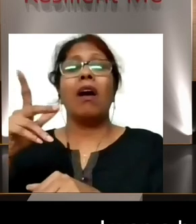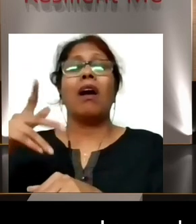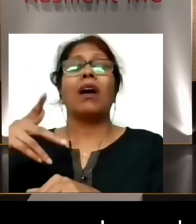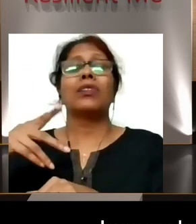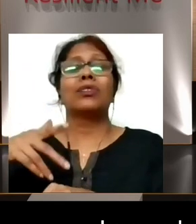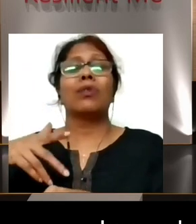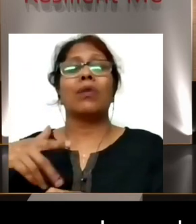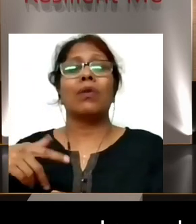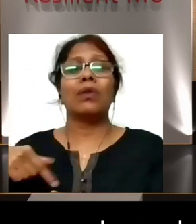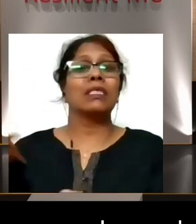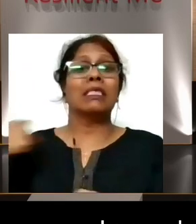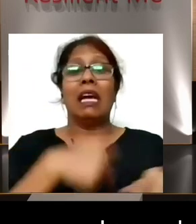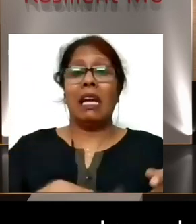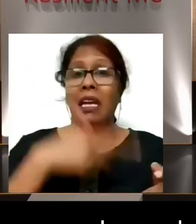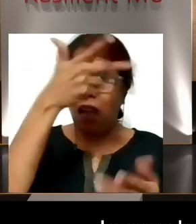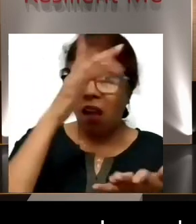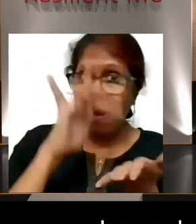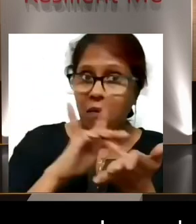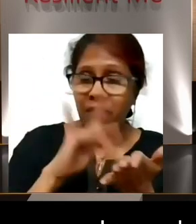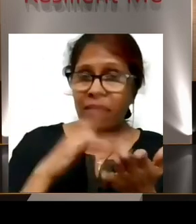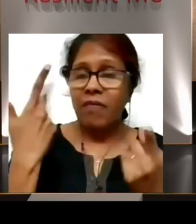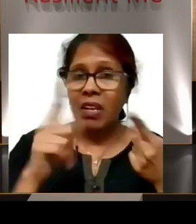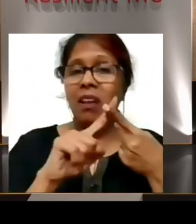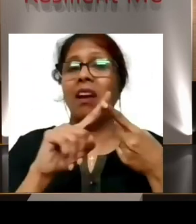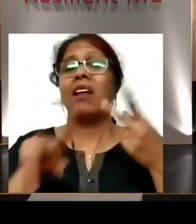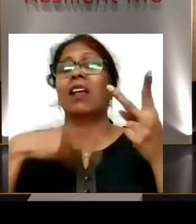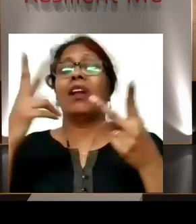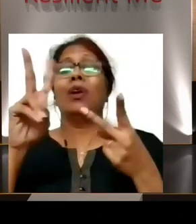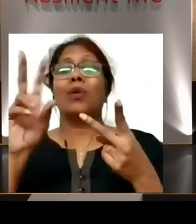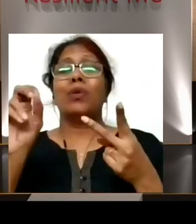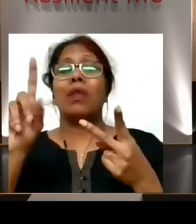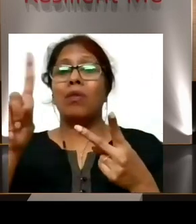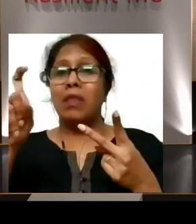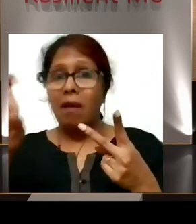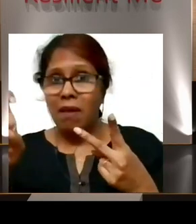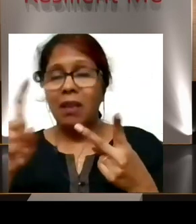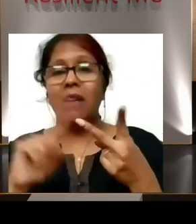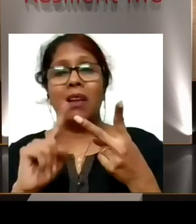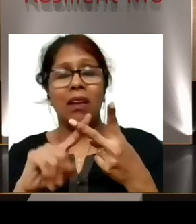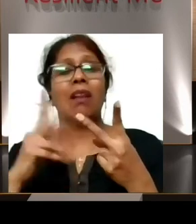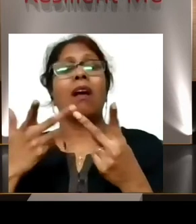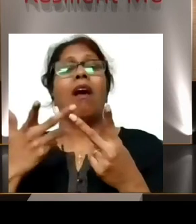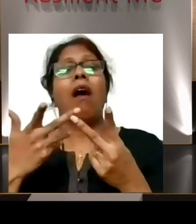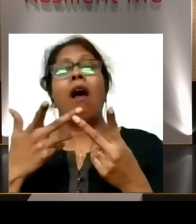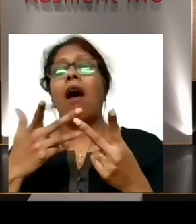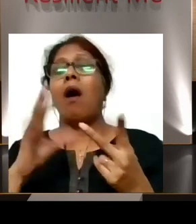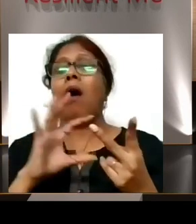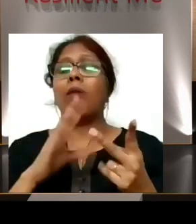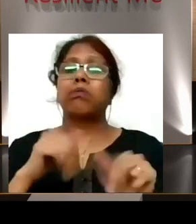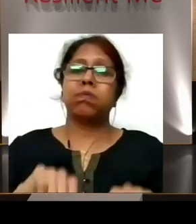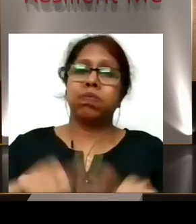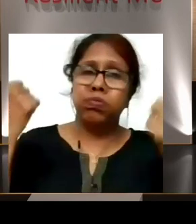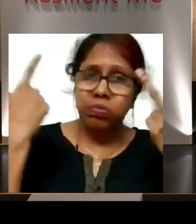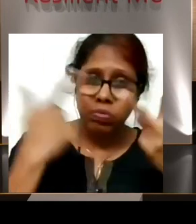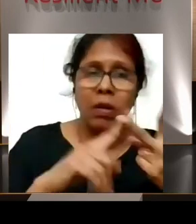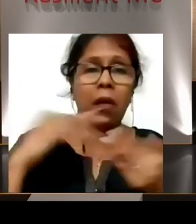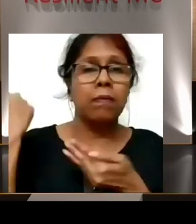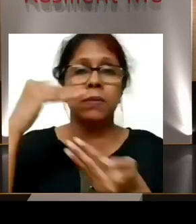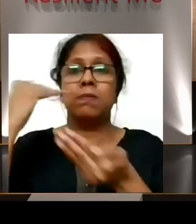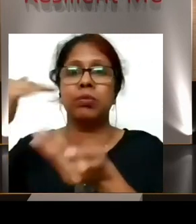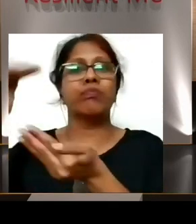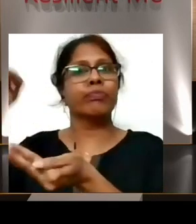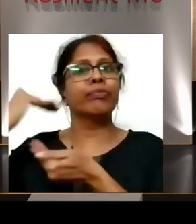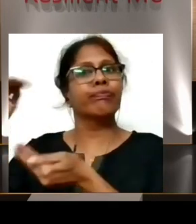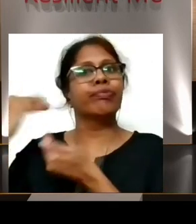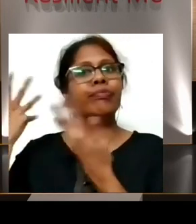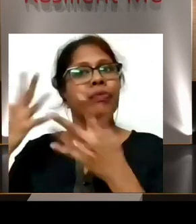mean, bronze medal at world championship in 2017. And this is when I decided that now I want to pursue